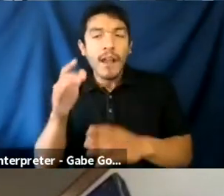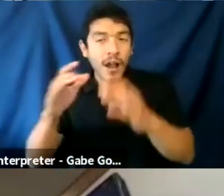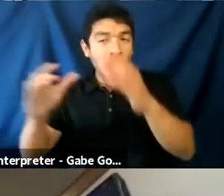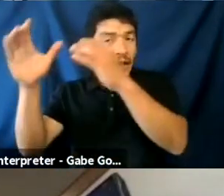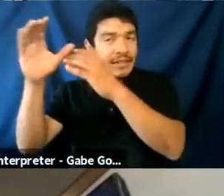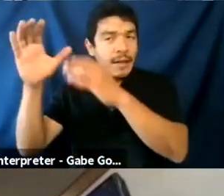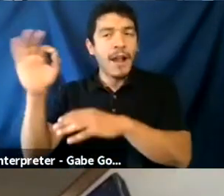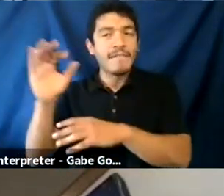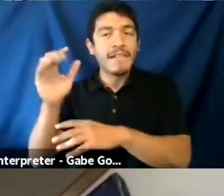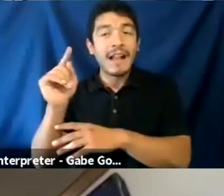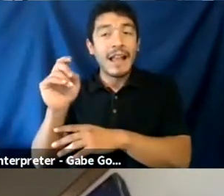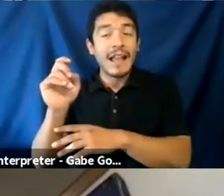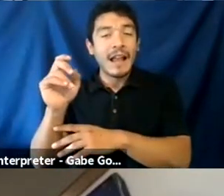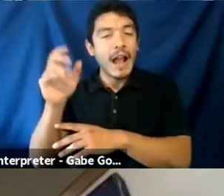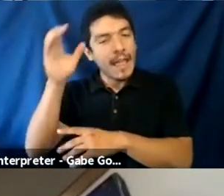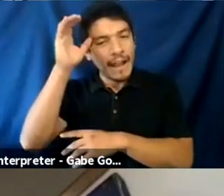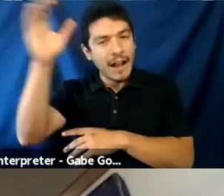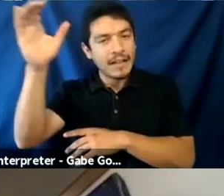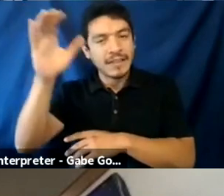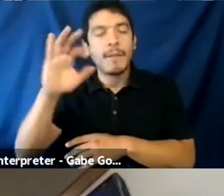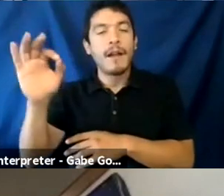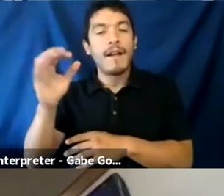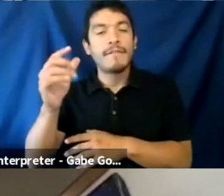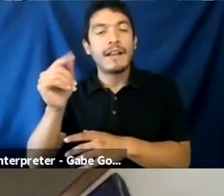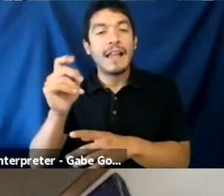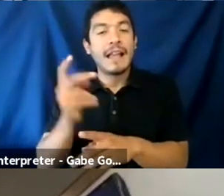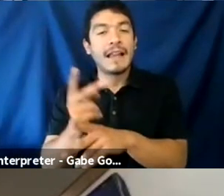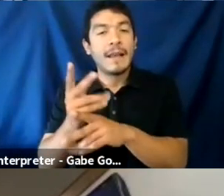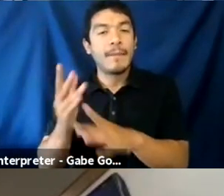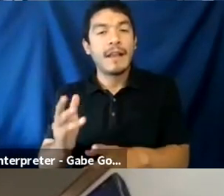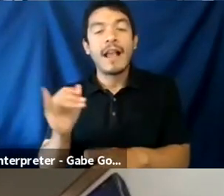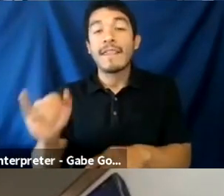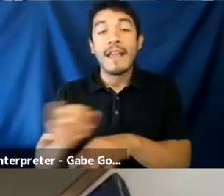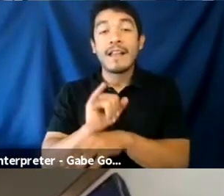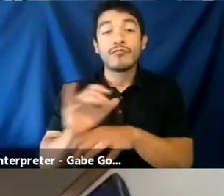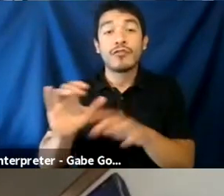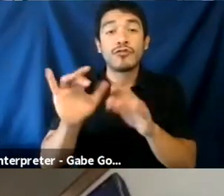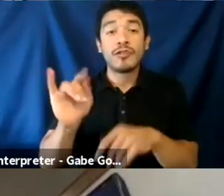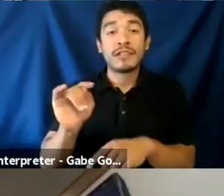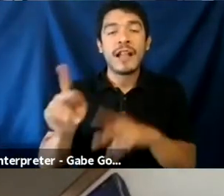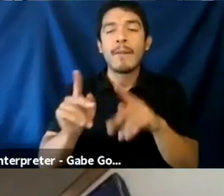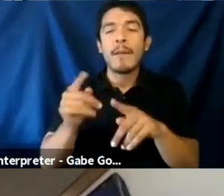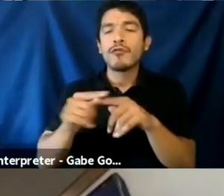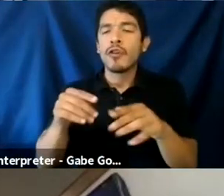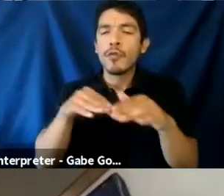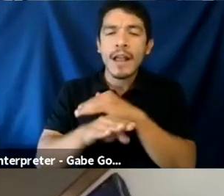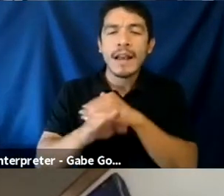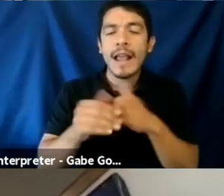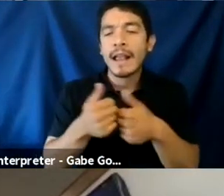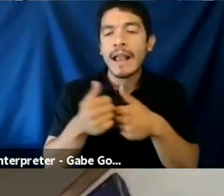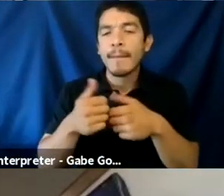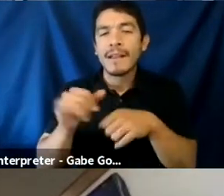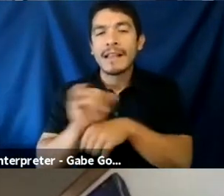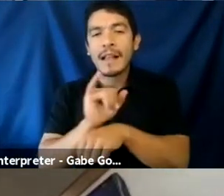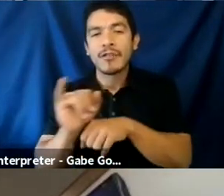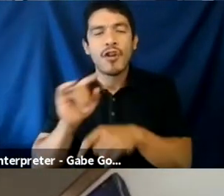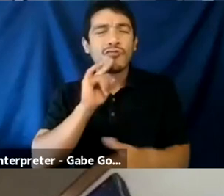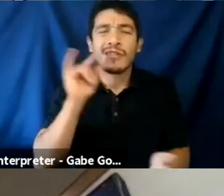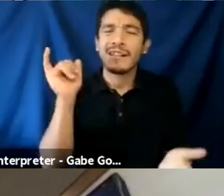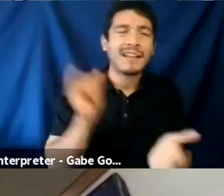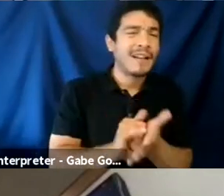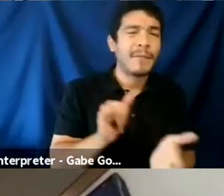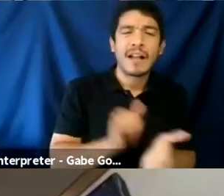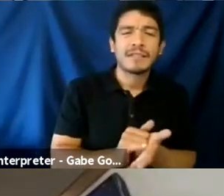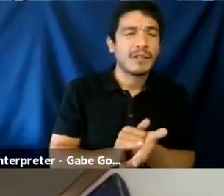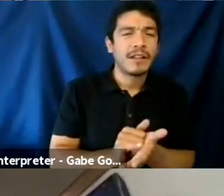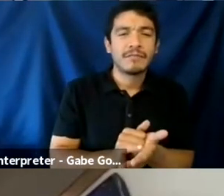of gatekeeping, but even the industry does it too. You know, I'm even thinking about, you know, folks who try to enter like the gaming industry and just like the impossible, you